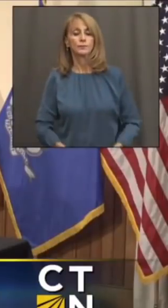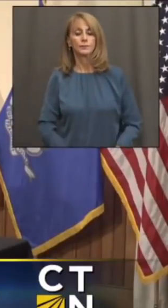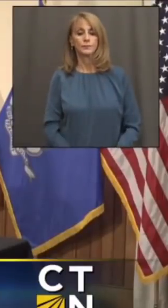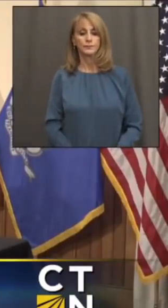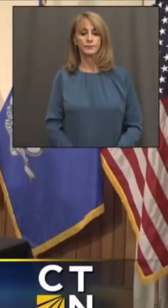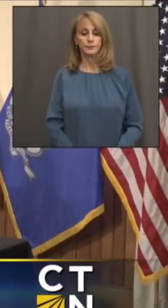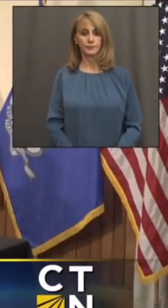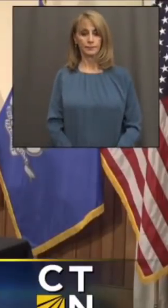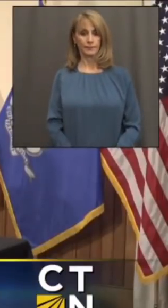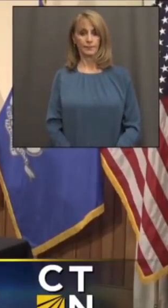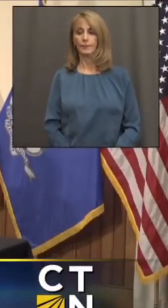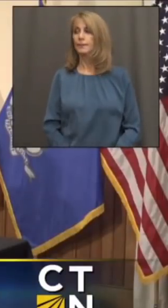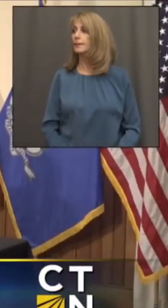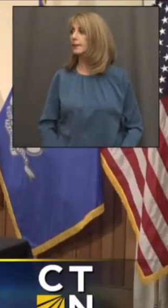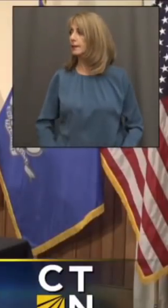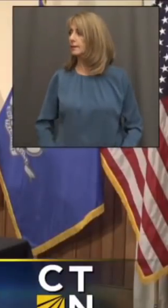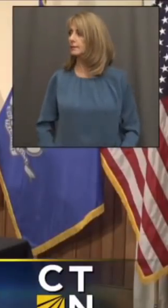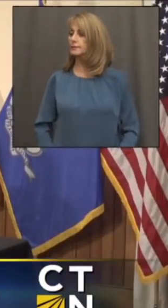Thanks. Thank you.